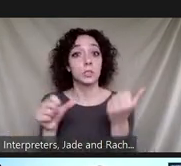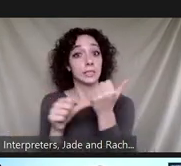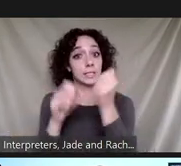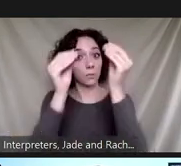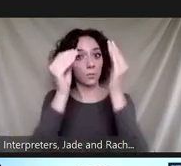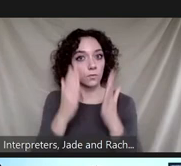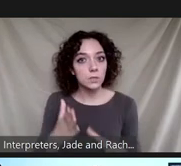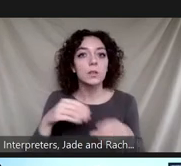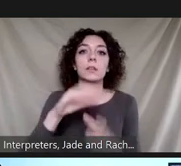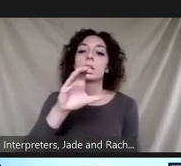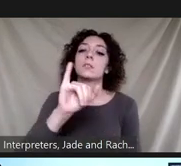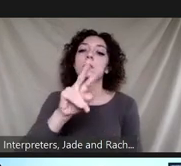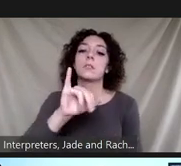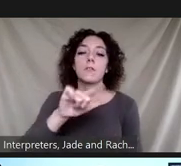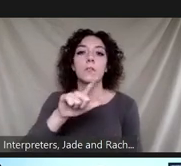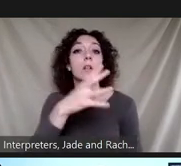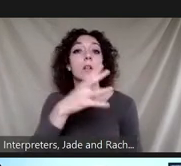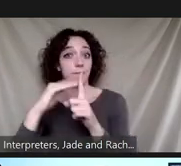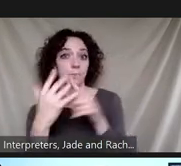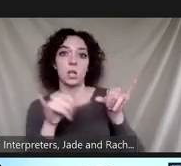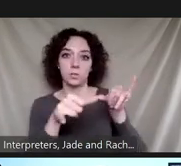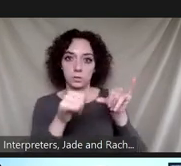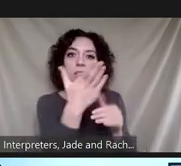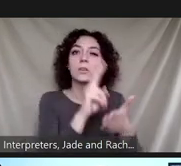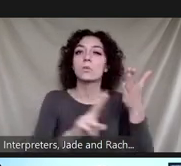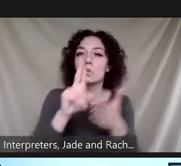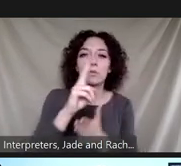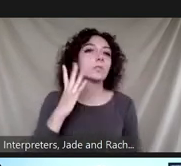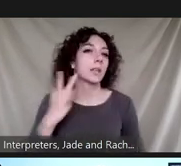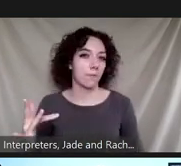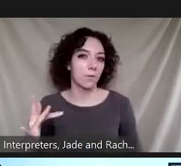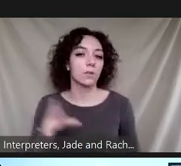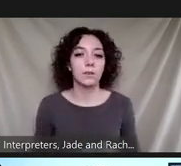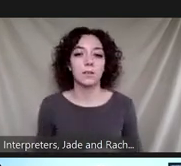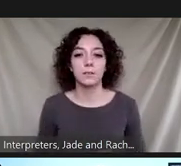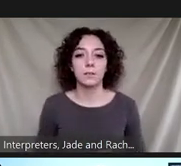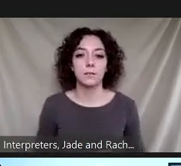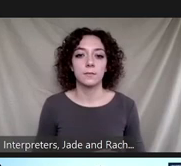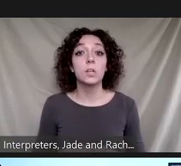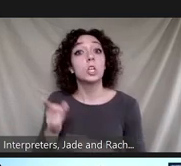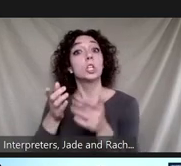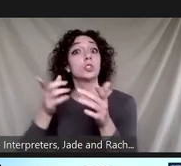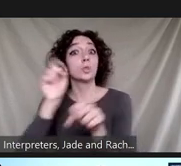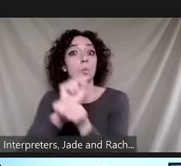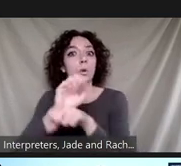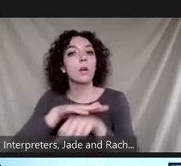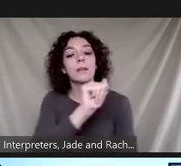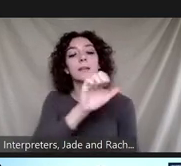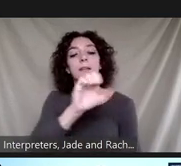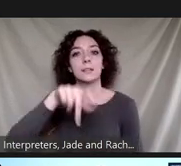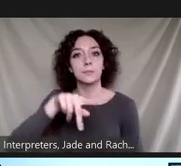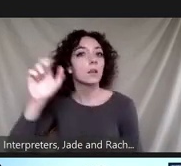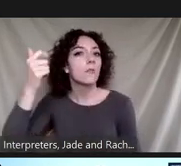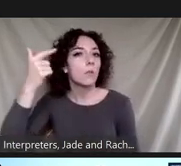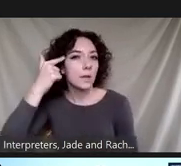in civil and environmental engineering at the university of california merced and she serves on the aesp government affairs committee